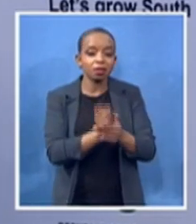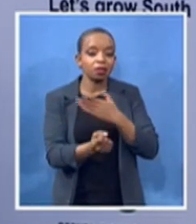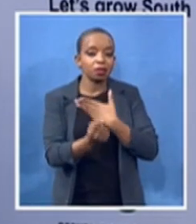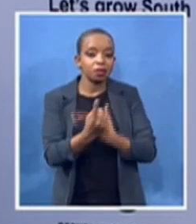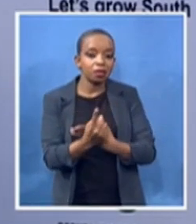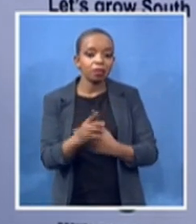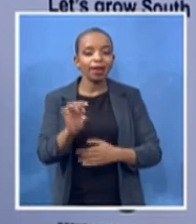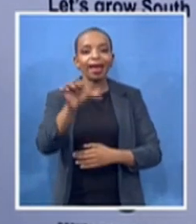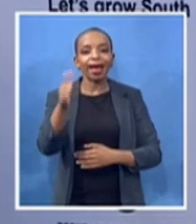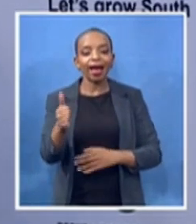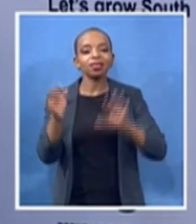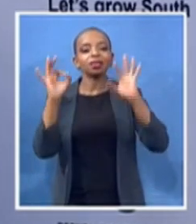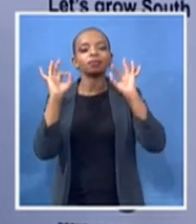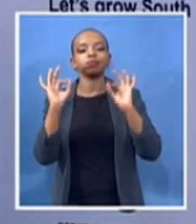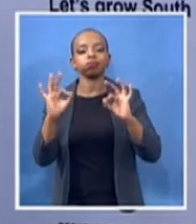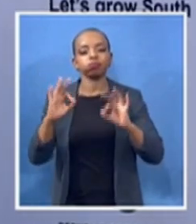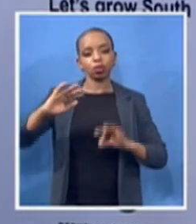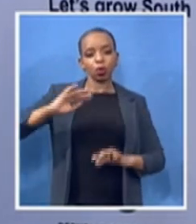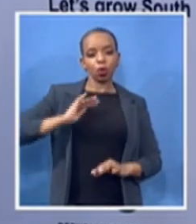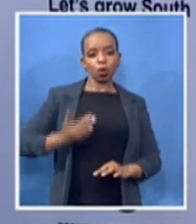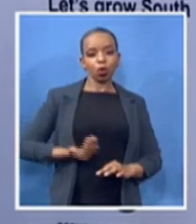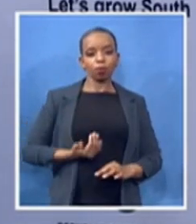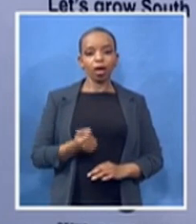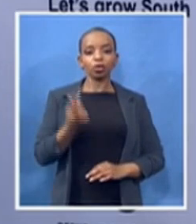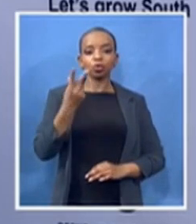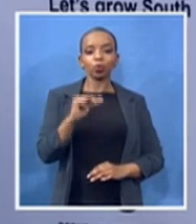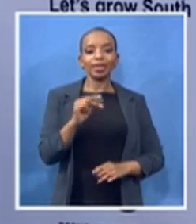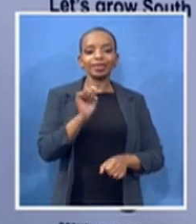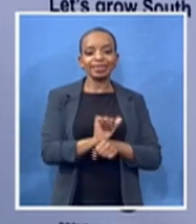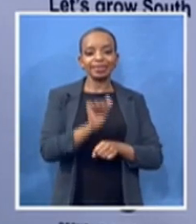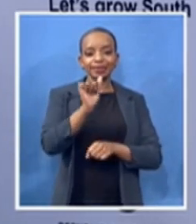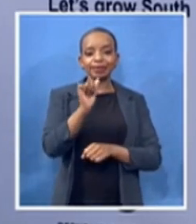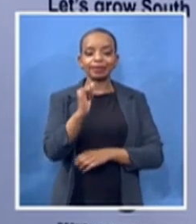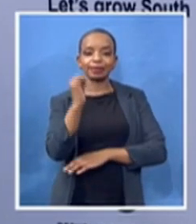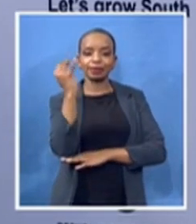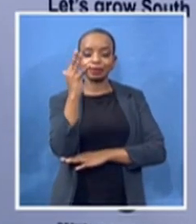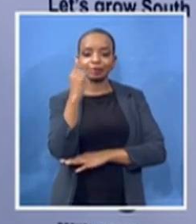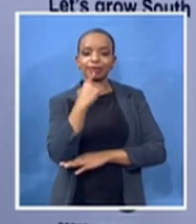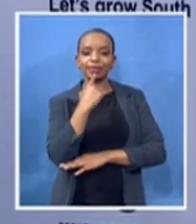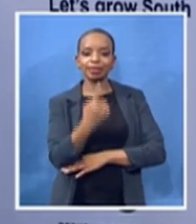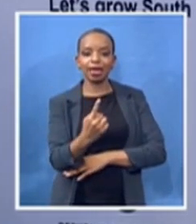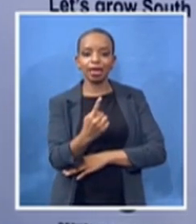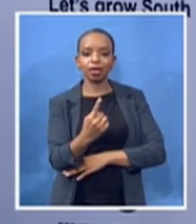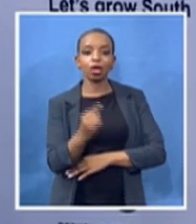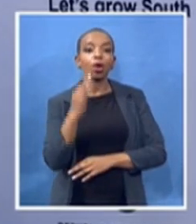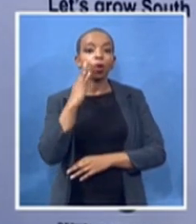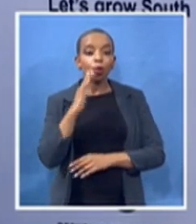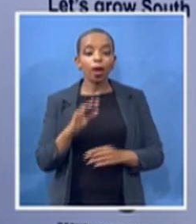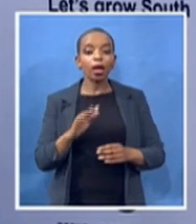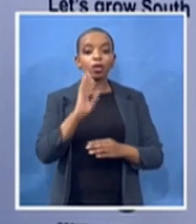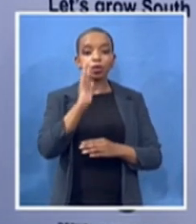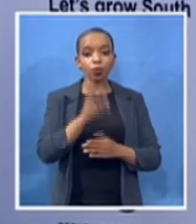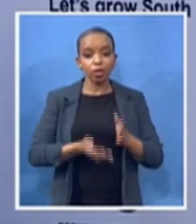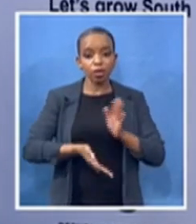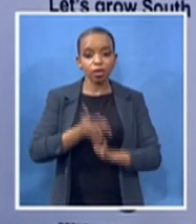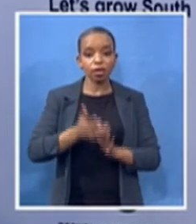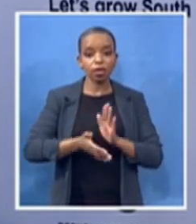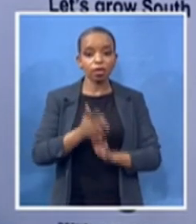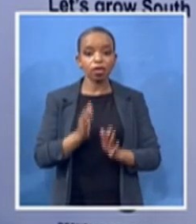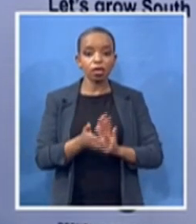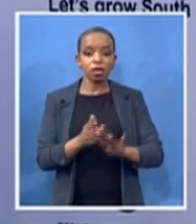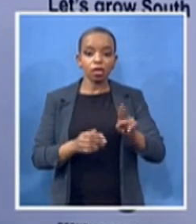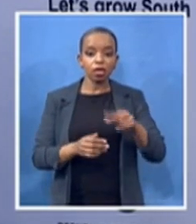when they go low we go up and we go even higher and throughout all that we must